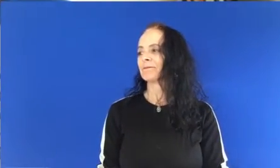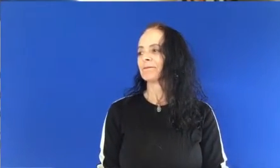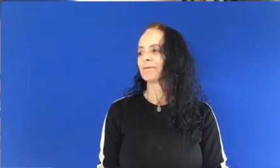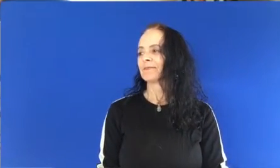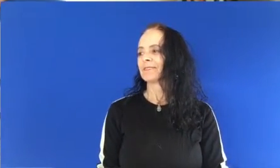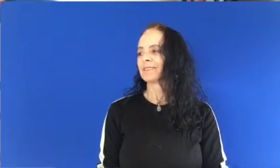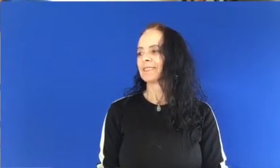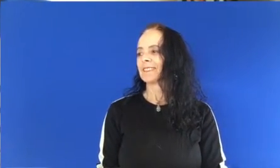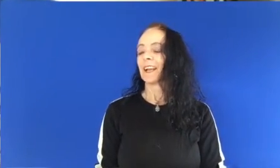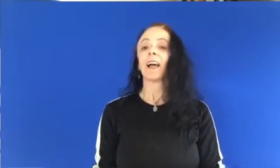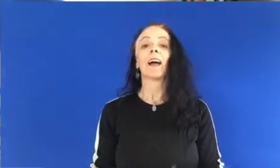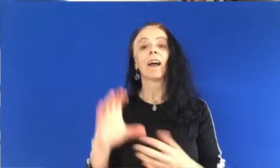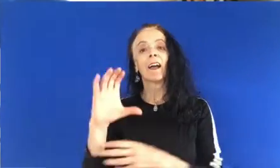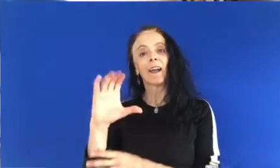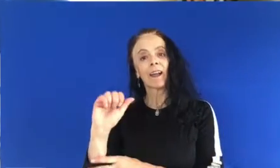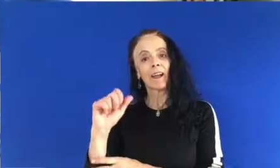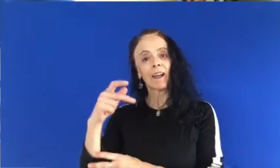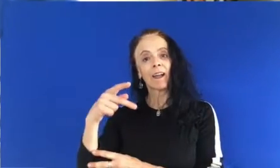Capoeira.